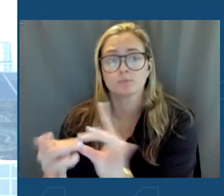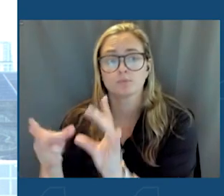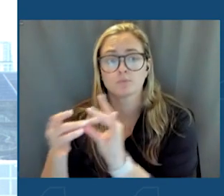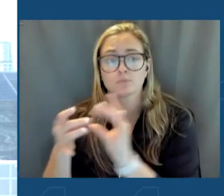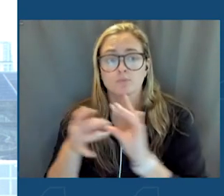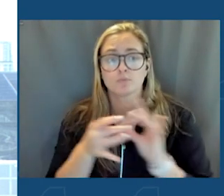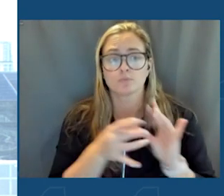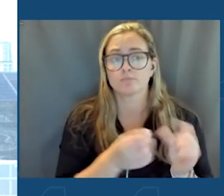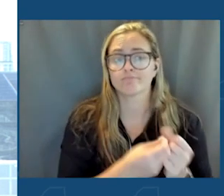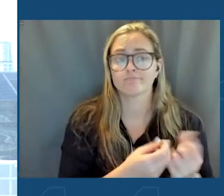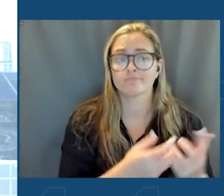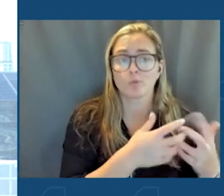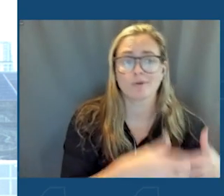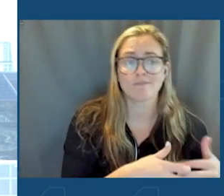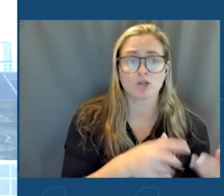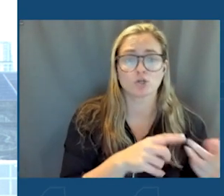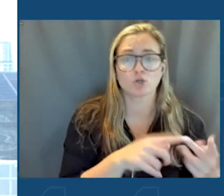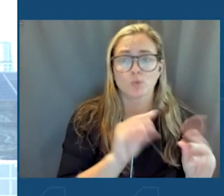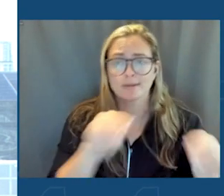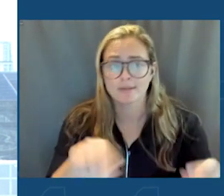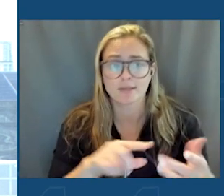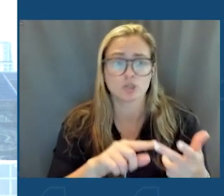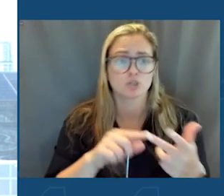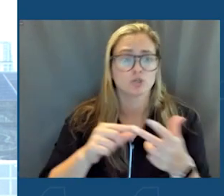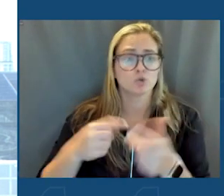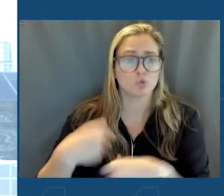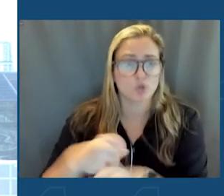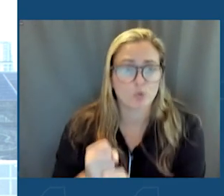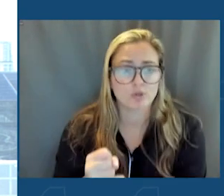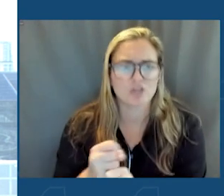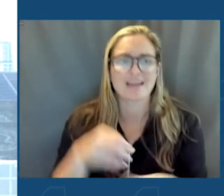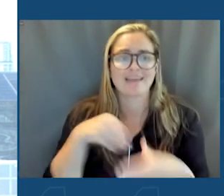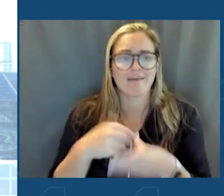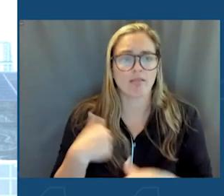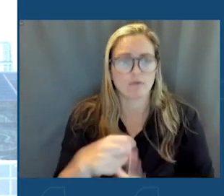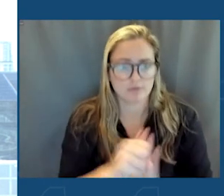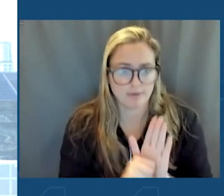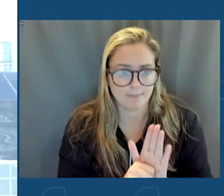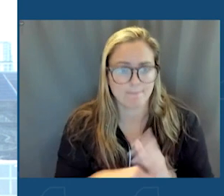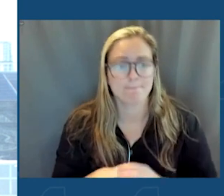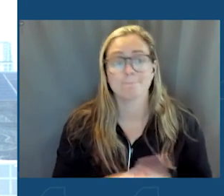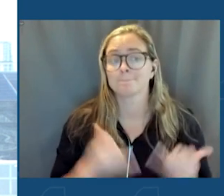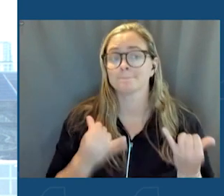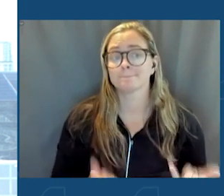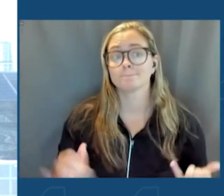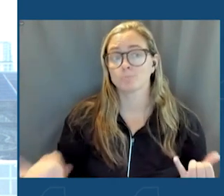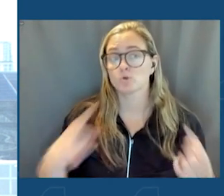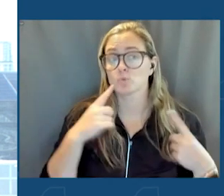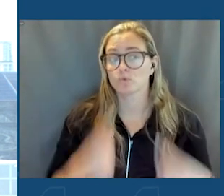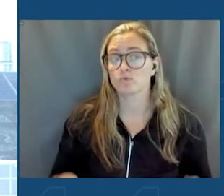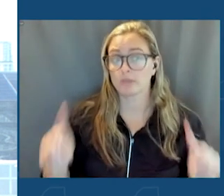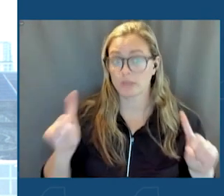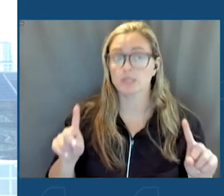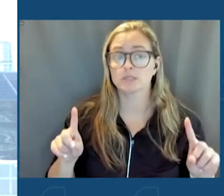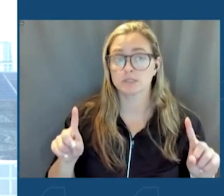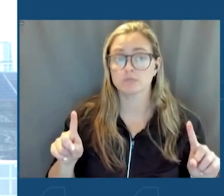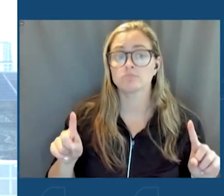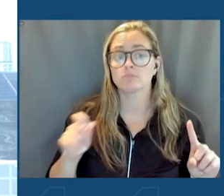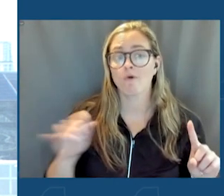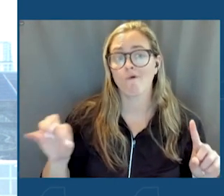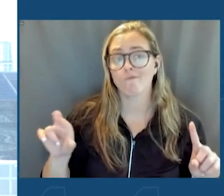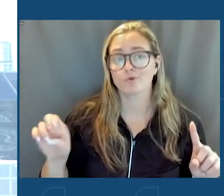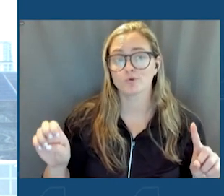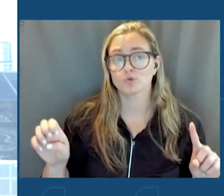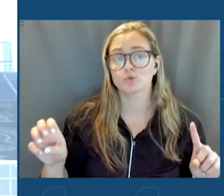to generation within our state. Today, we are also releasing an offshore wind jobs